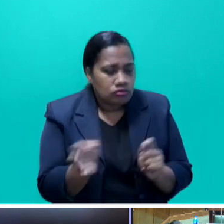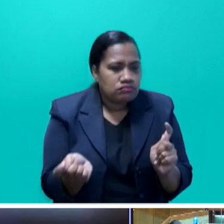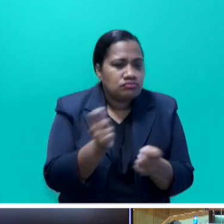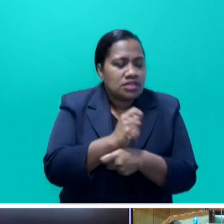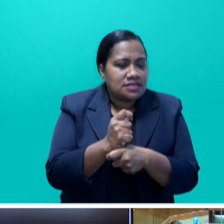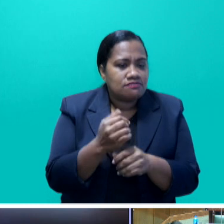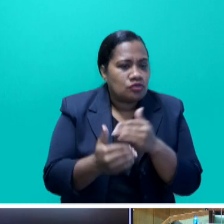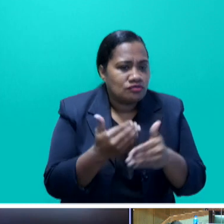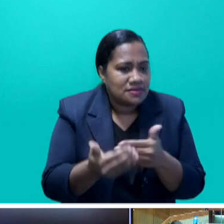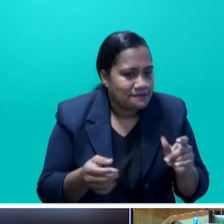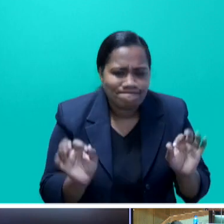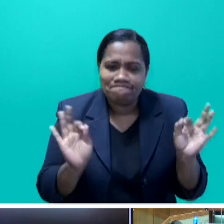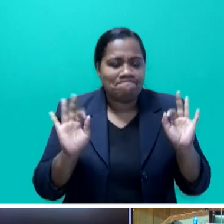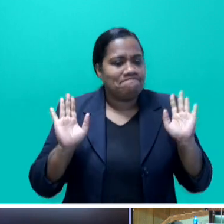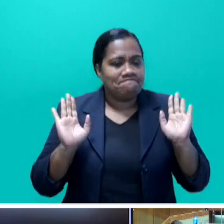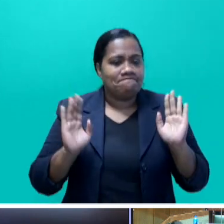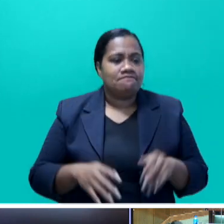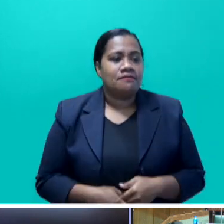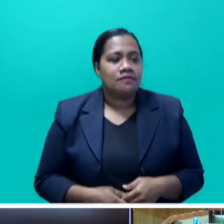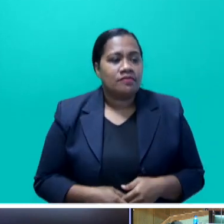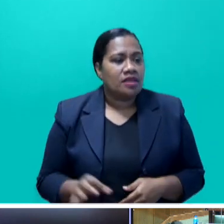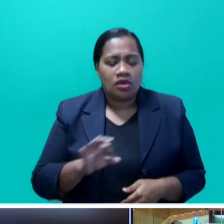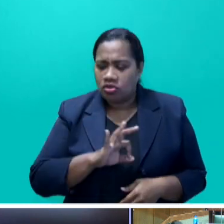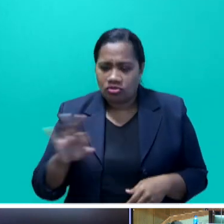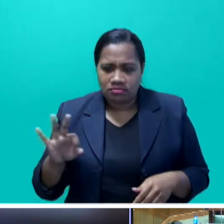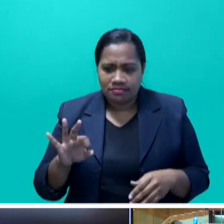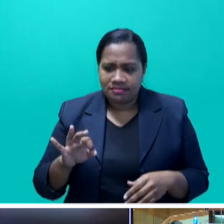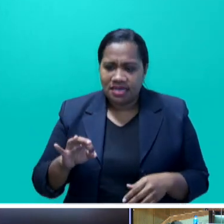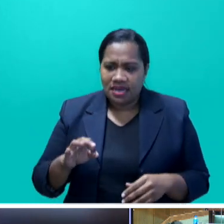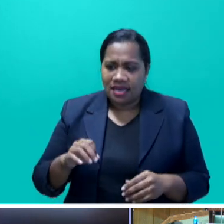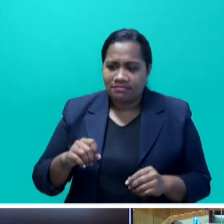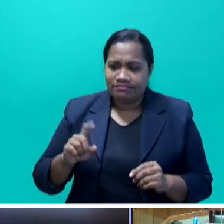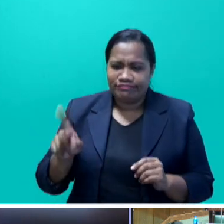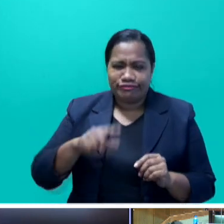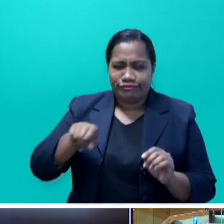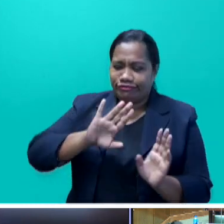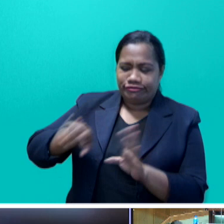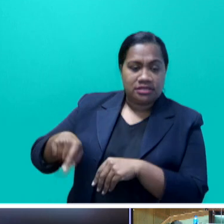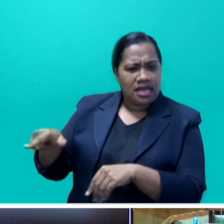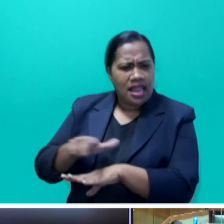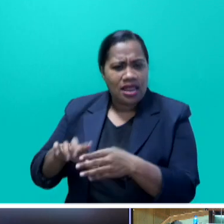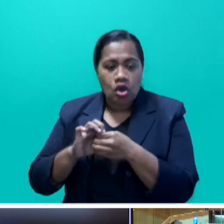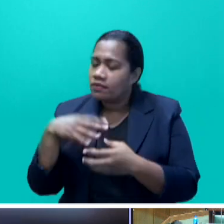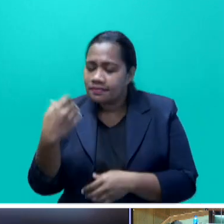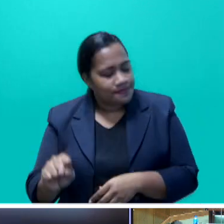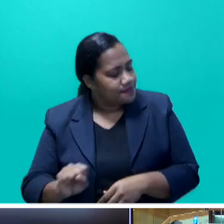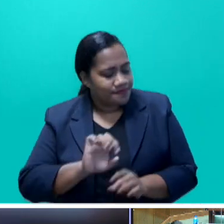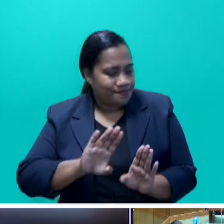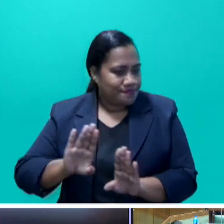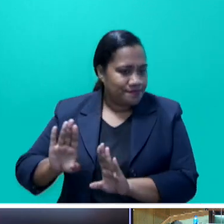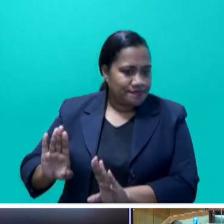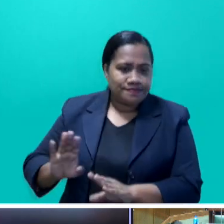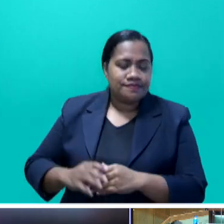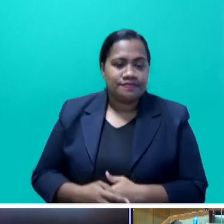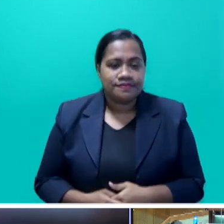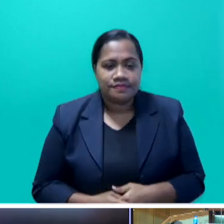nor does it in any way, these franchise landowners. It simply does away with needless approvals